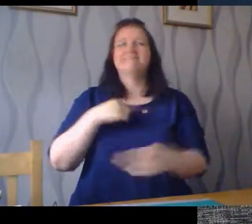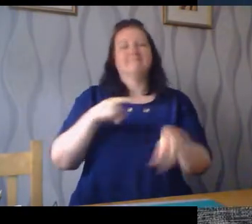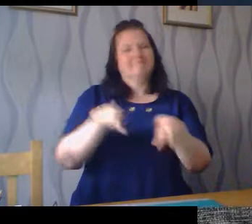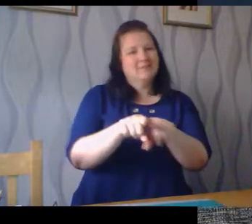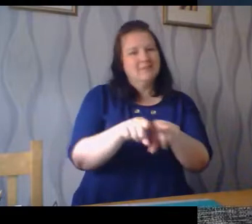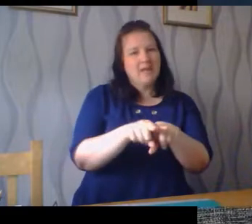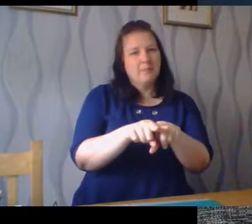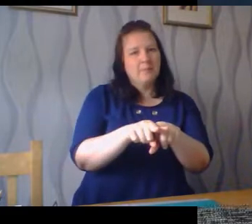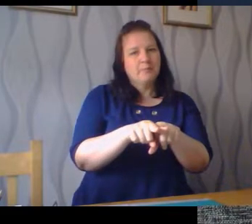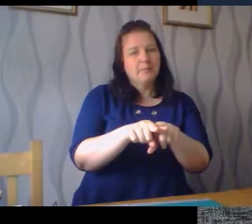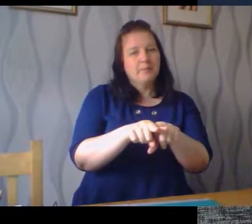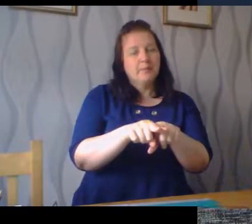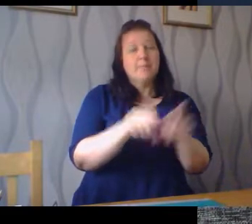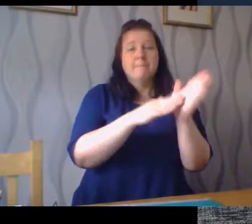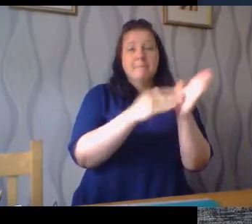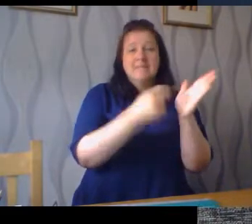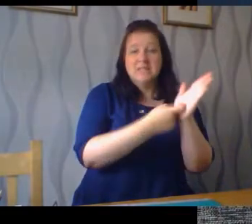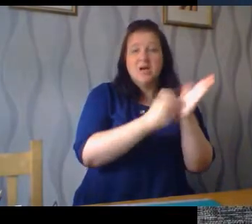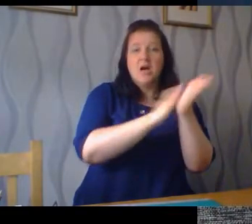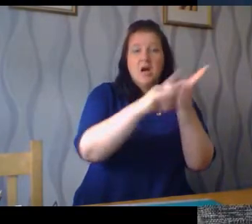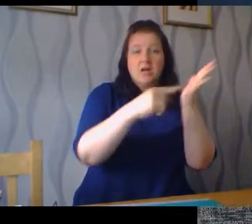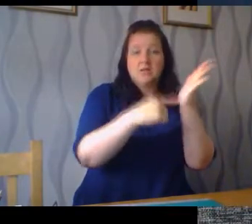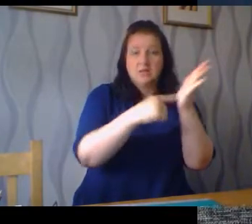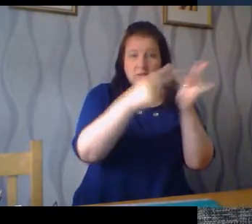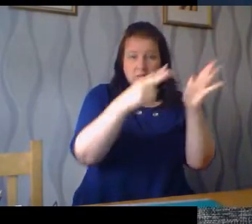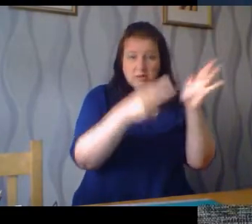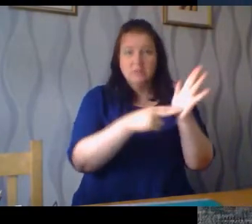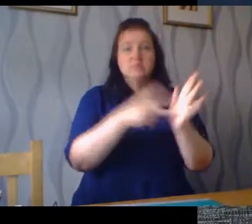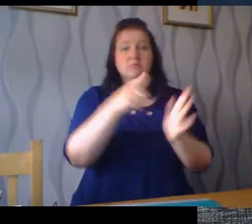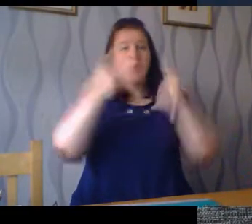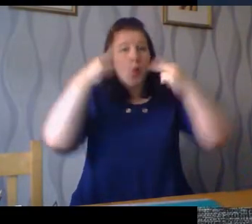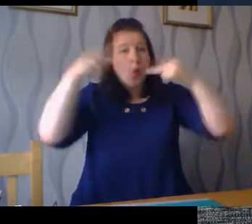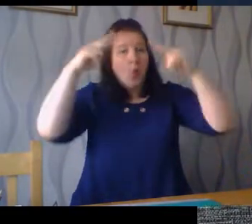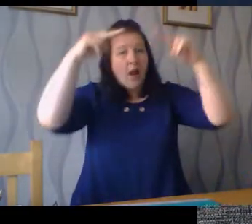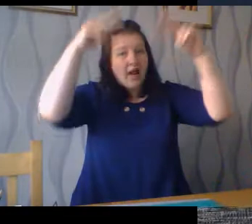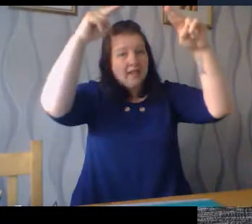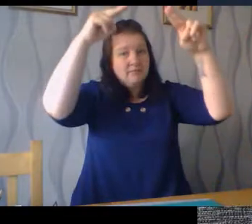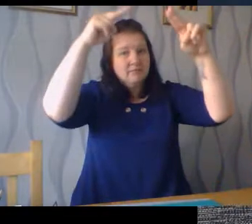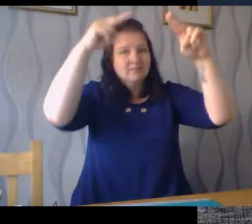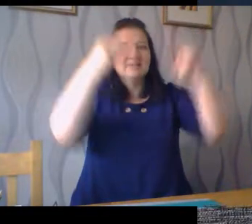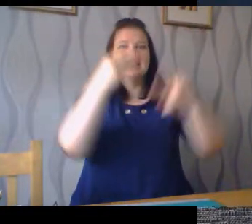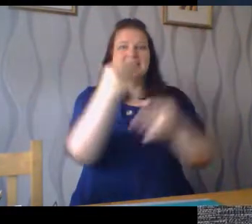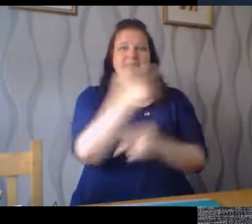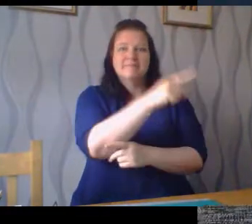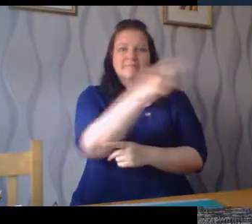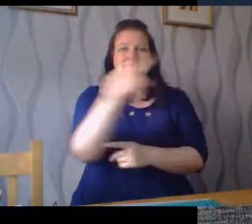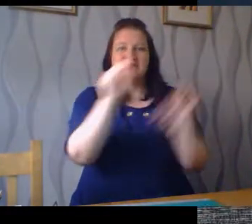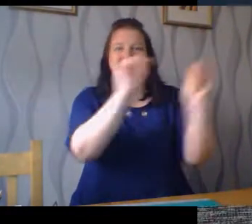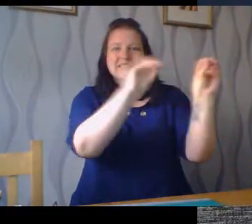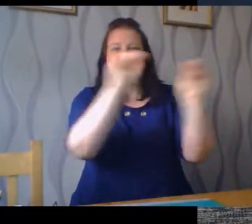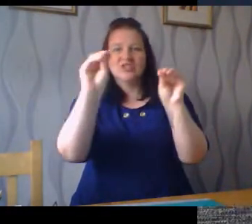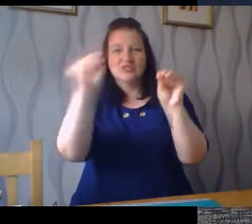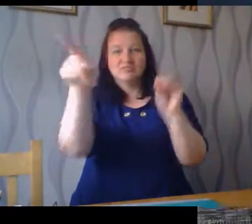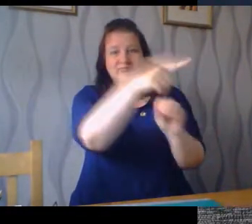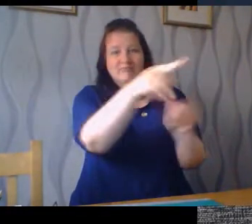and Mr Hutton that run the choir at the school and sometimes we even get the teachers involved in that too so you might even see some of